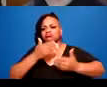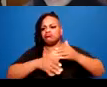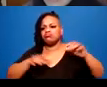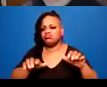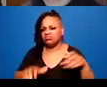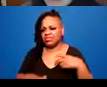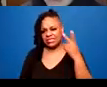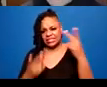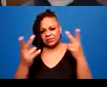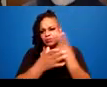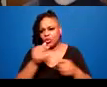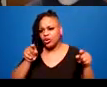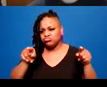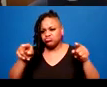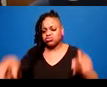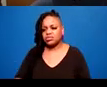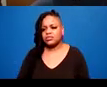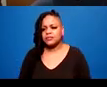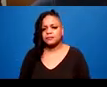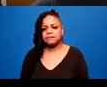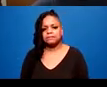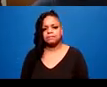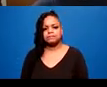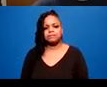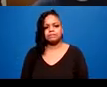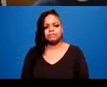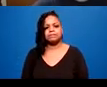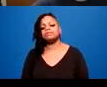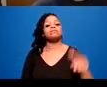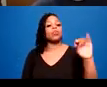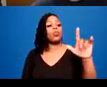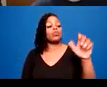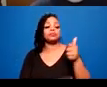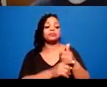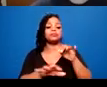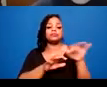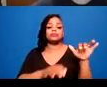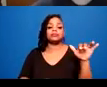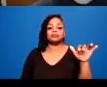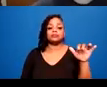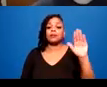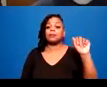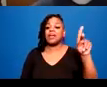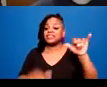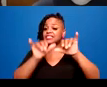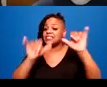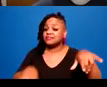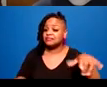Nicole wrote banking system and credit debit. Absolutely. And as